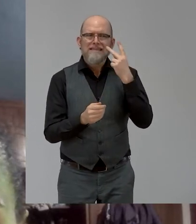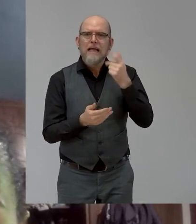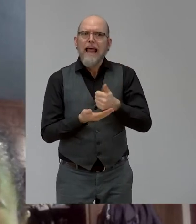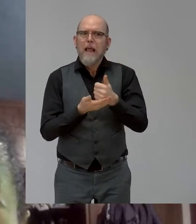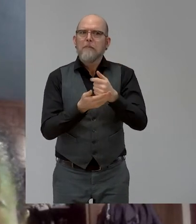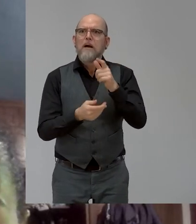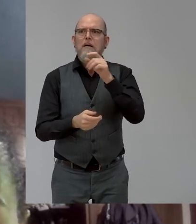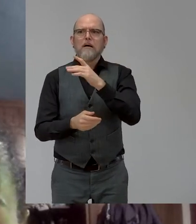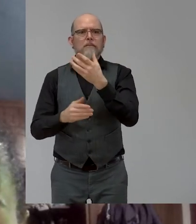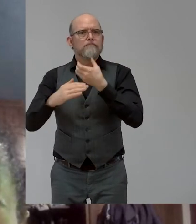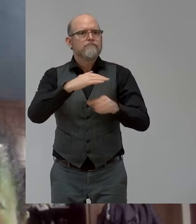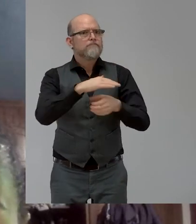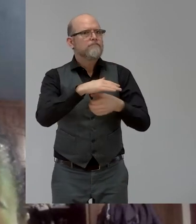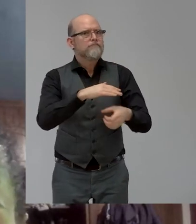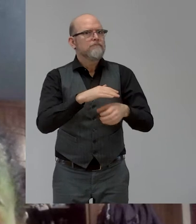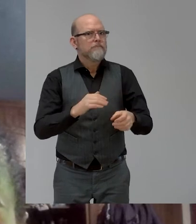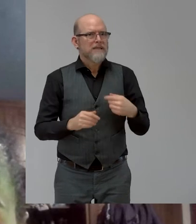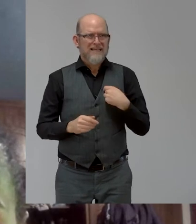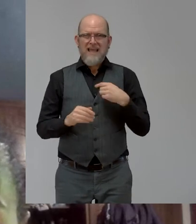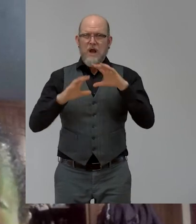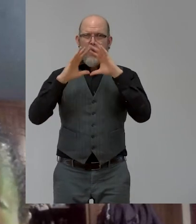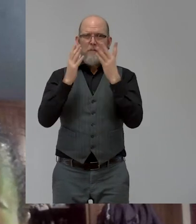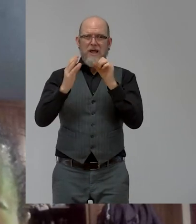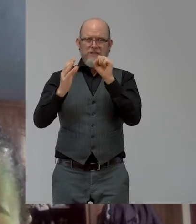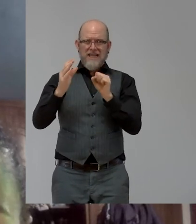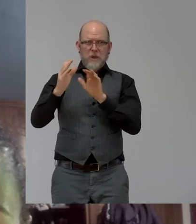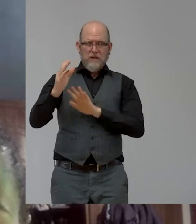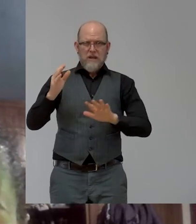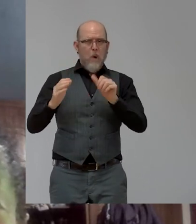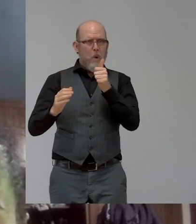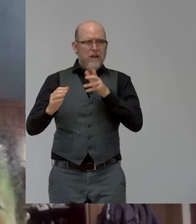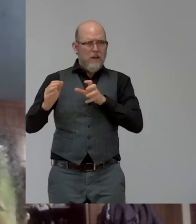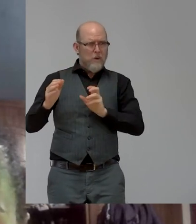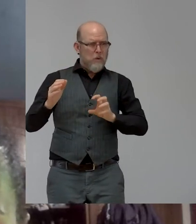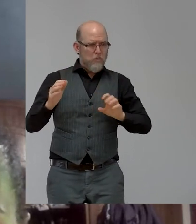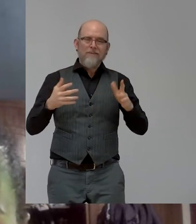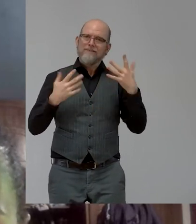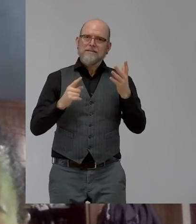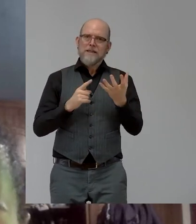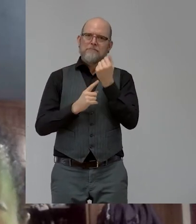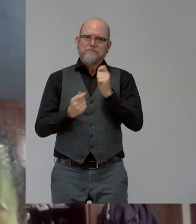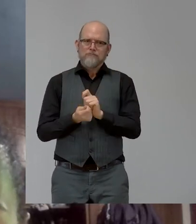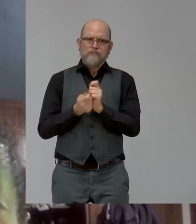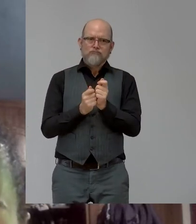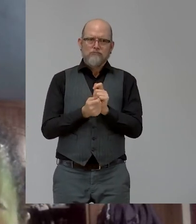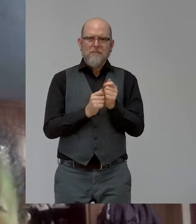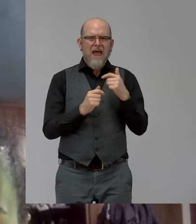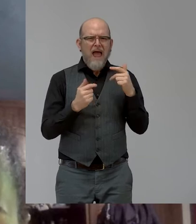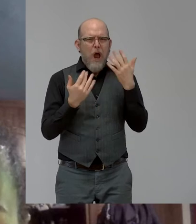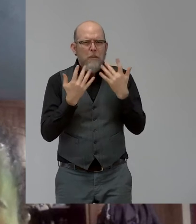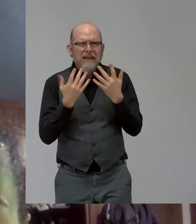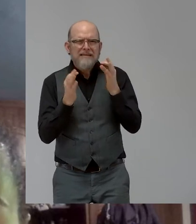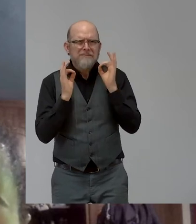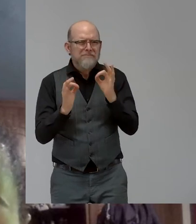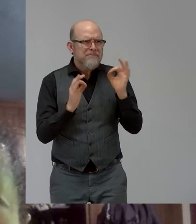in the global south, I don't have the exact data, that are implementing quotas, but they are necessary, but they are not